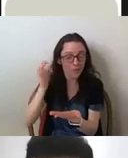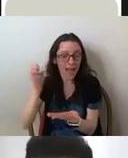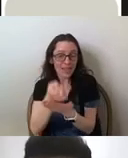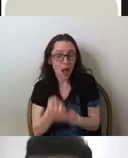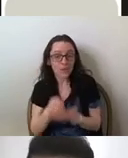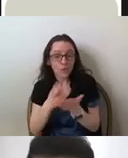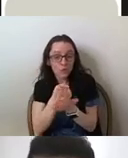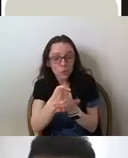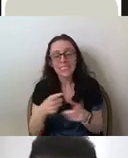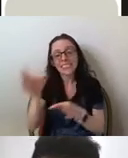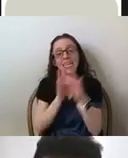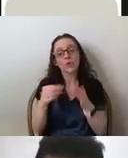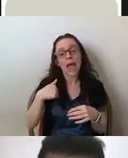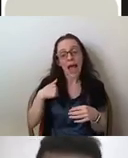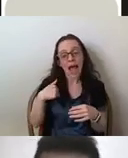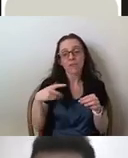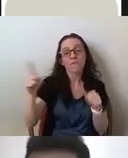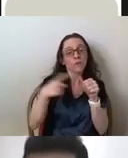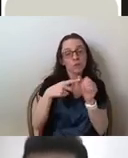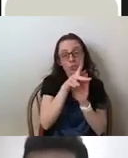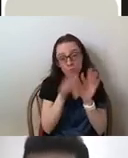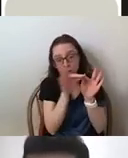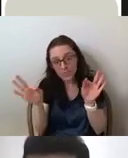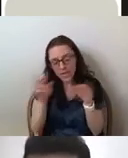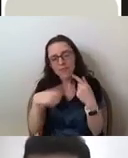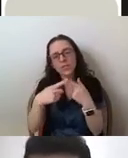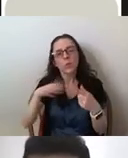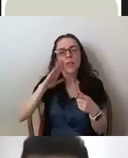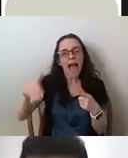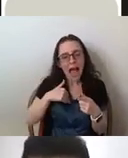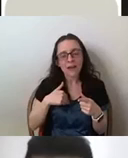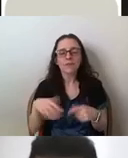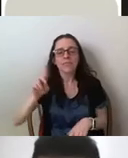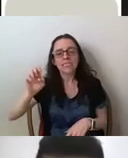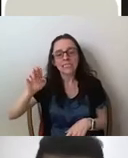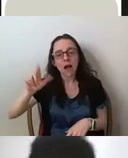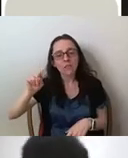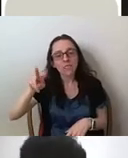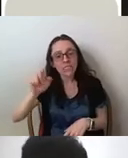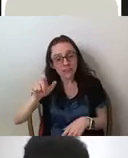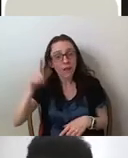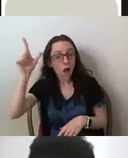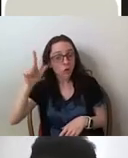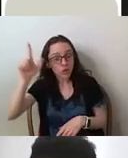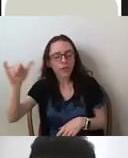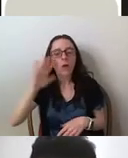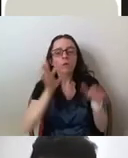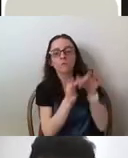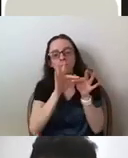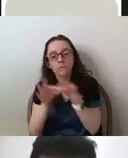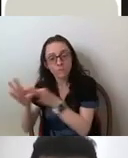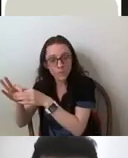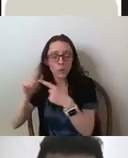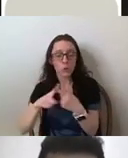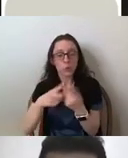first principles and via deductive logic, reasons towards economic truths. So I think the sort of